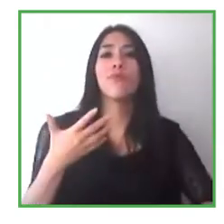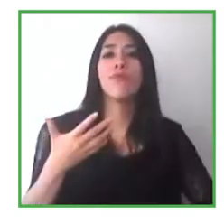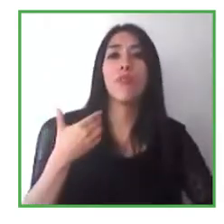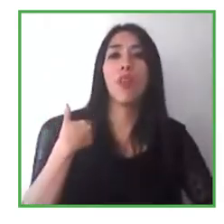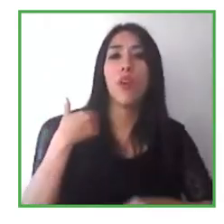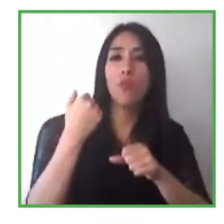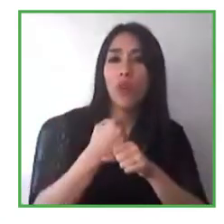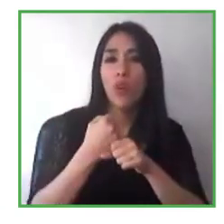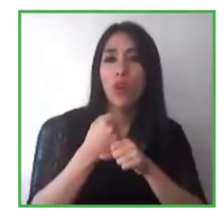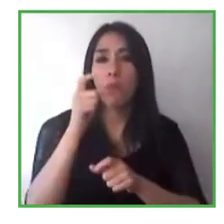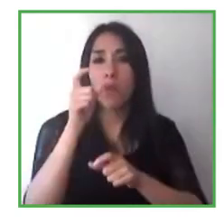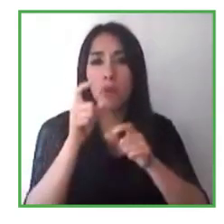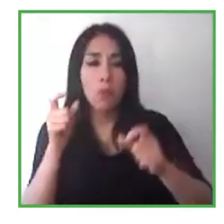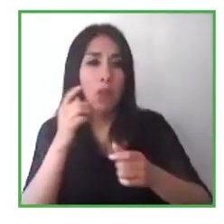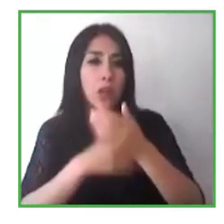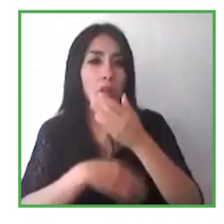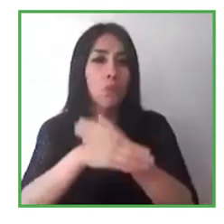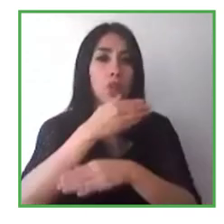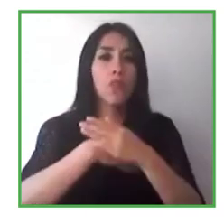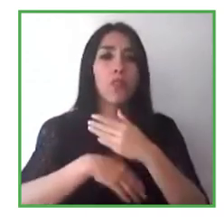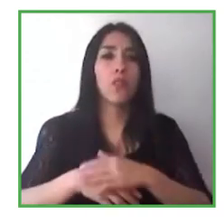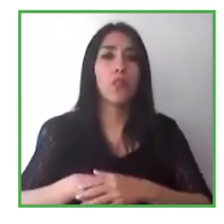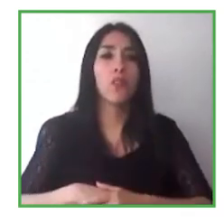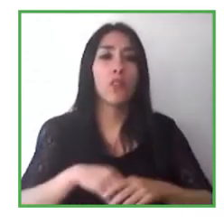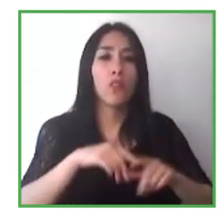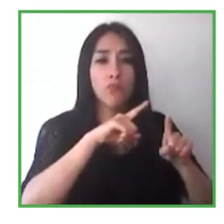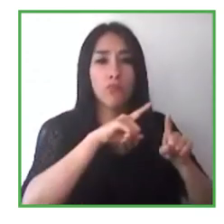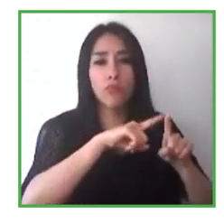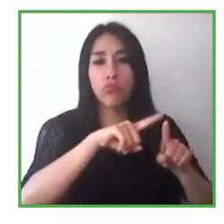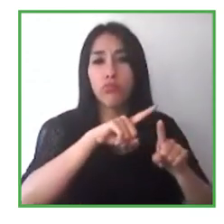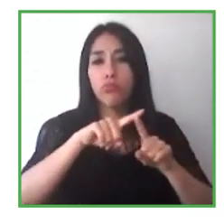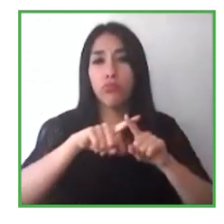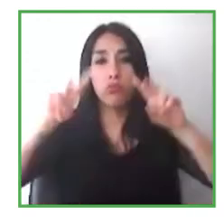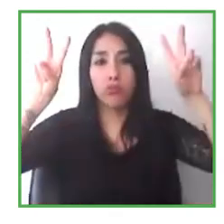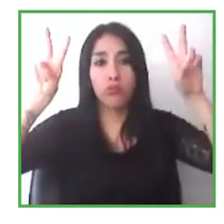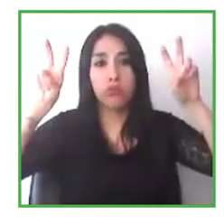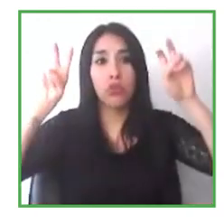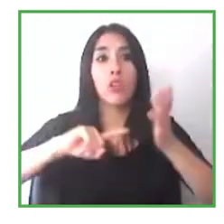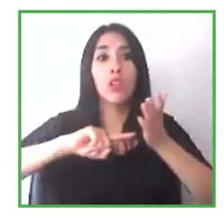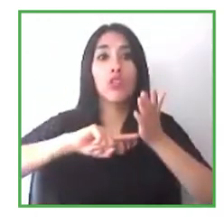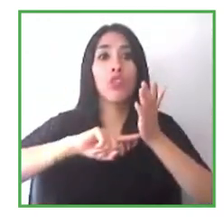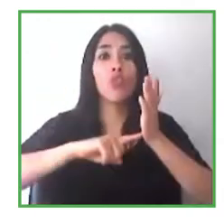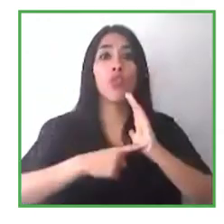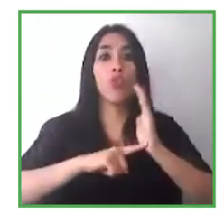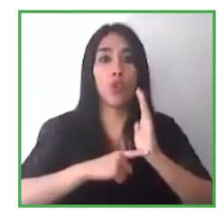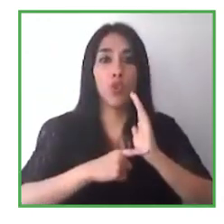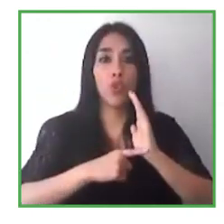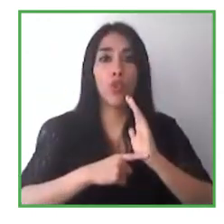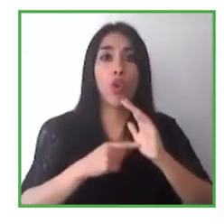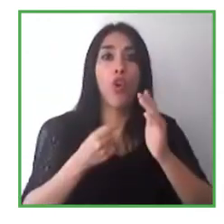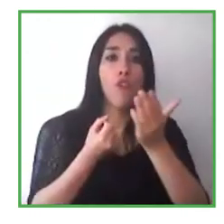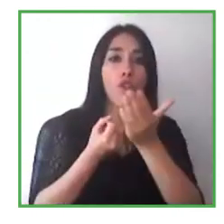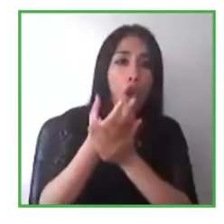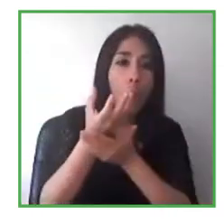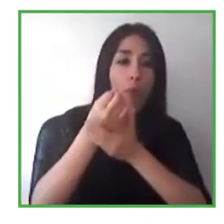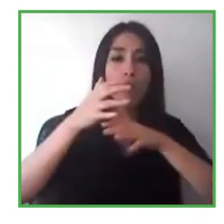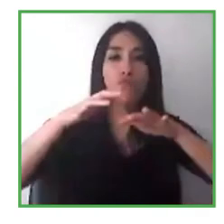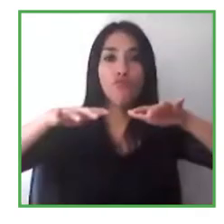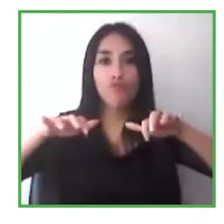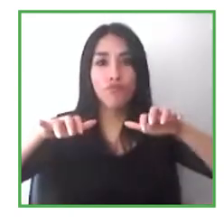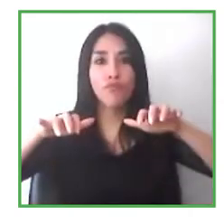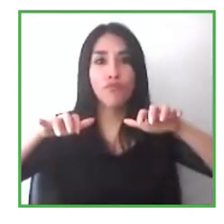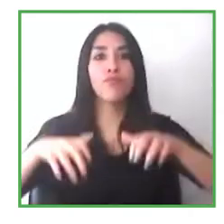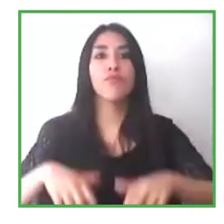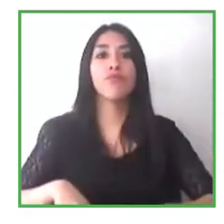Thanks, Pat. No, I think it's a great question and it's a good opportunity for everyone to really think about the learnings that we've had